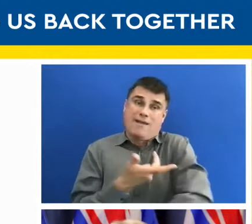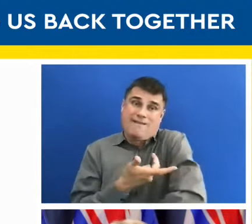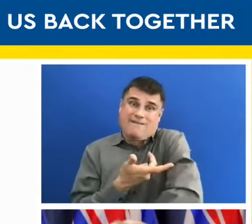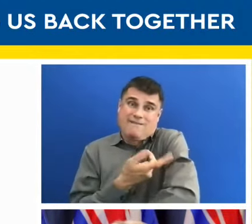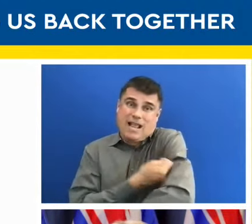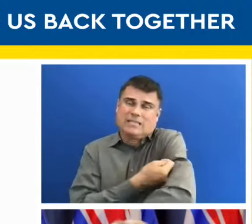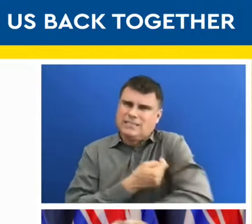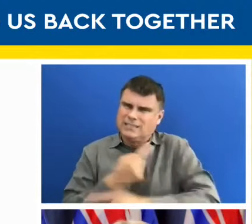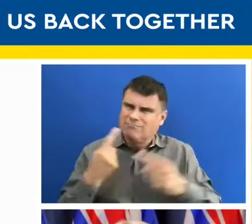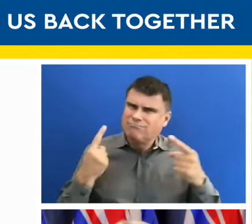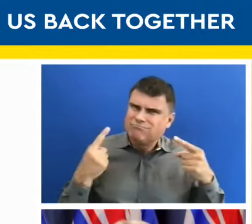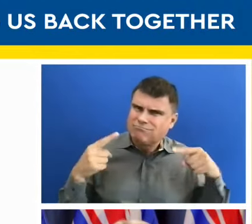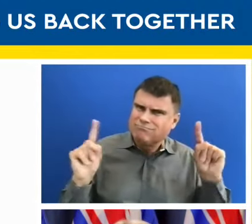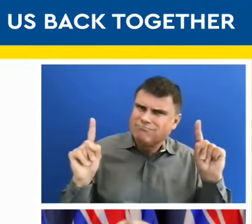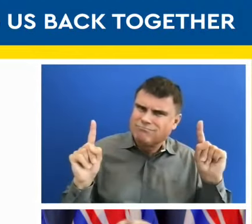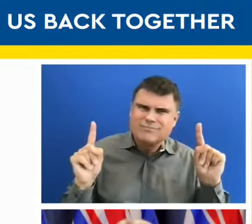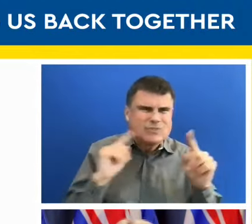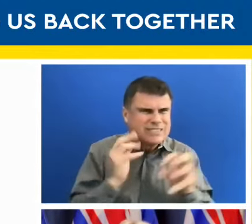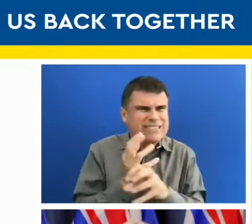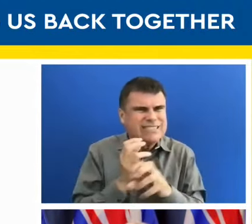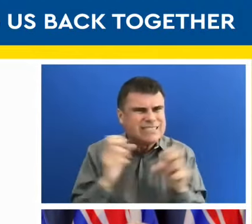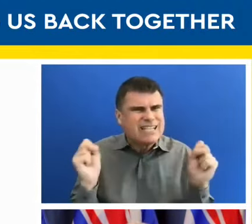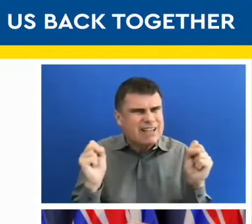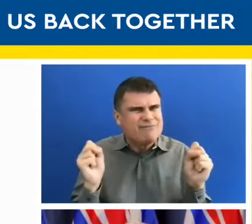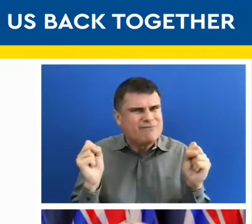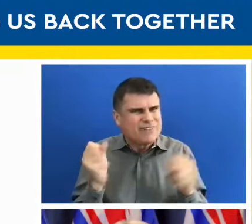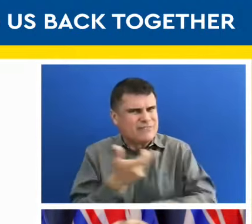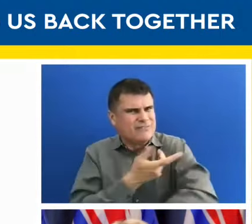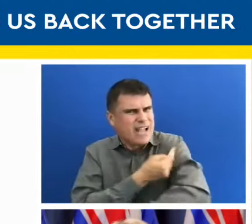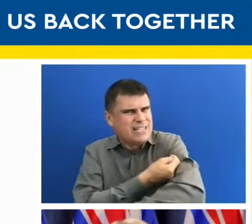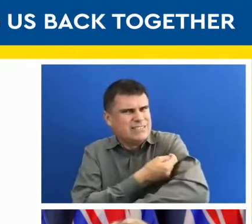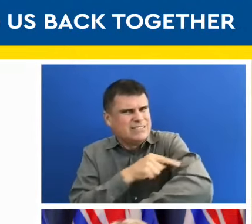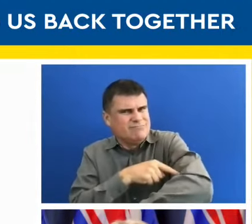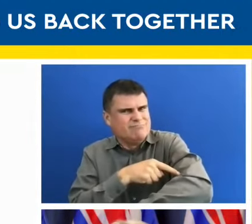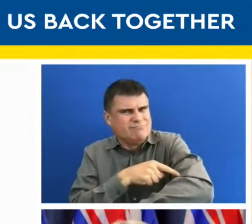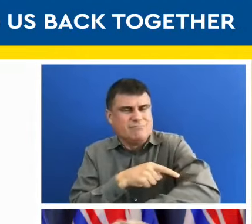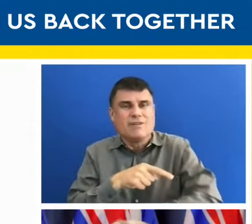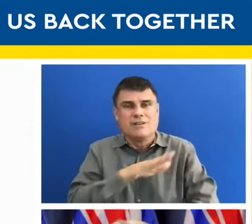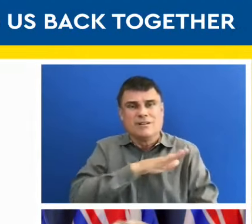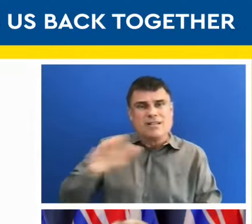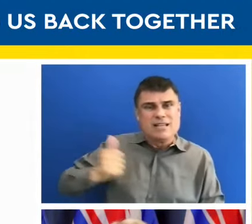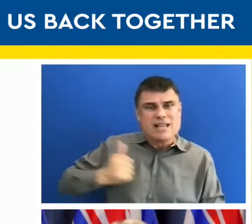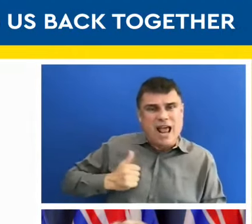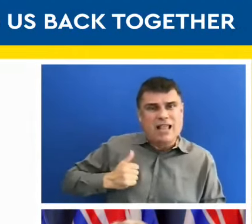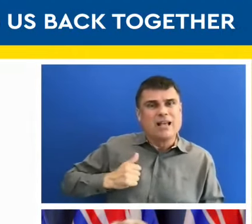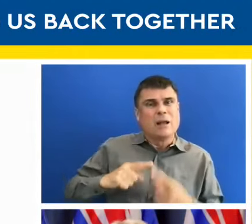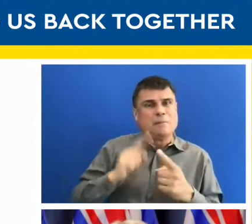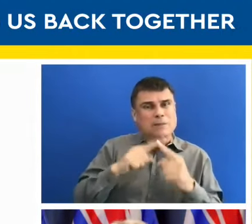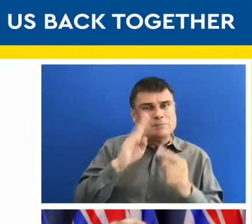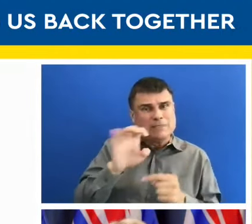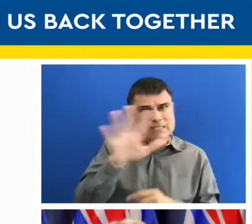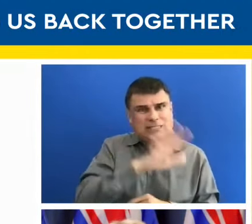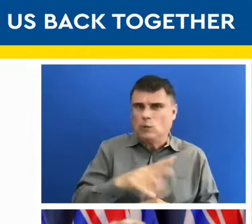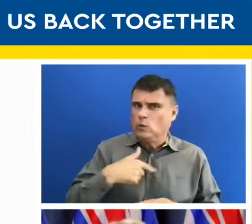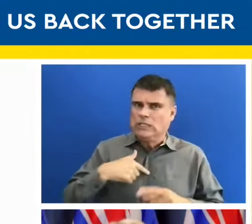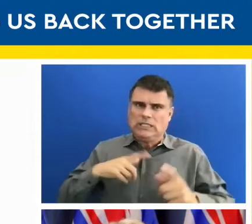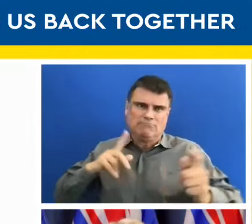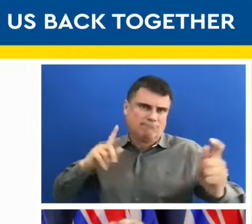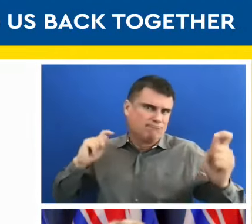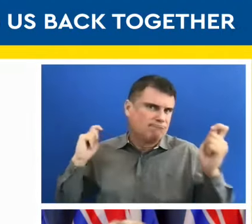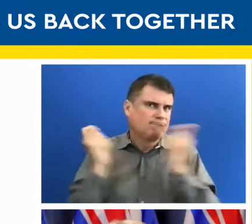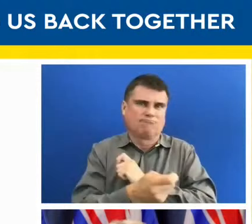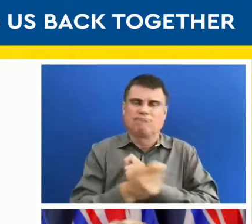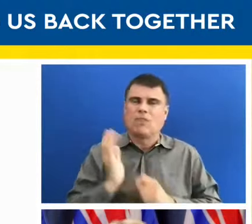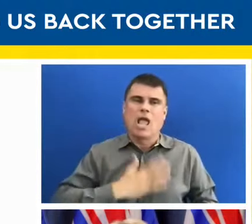and effective vaccines that we have in Canada and in BC have been a game changer. They are what allow us now